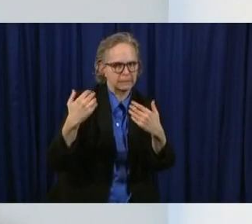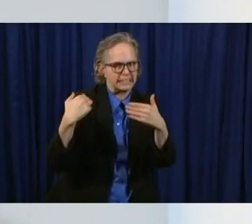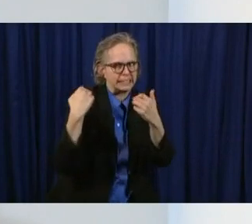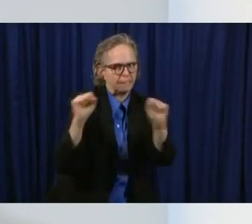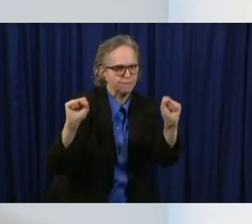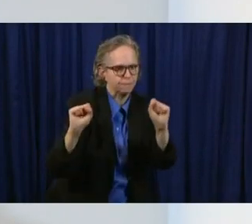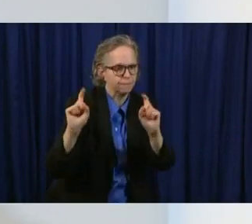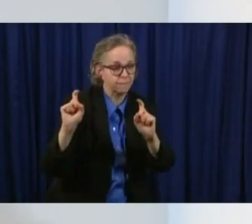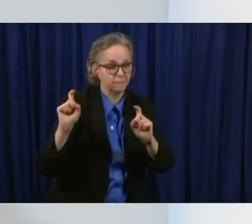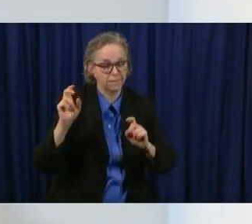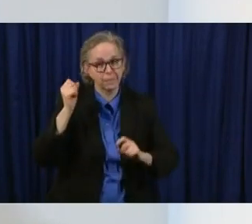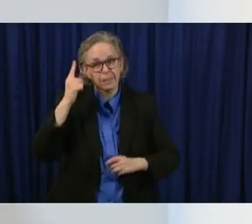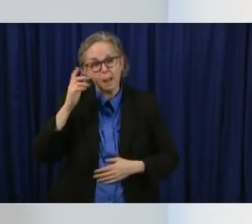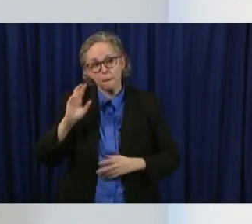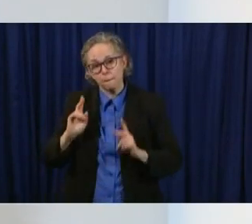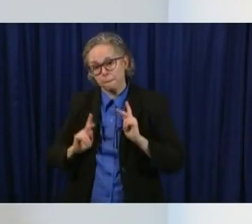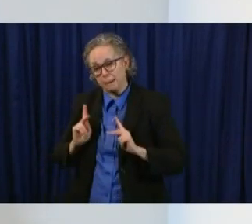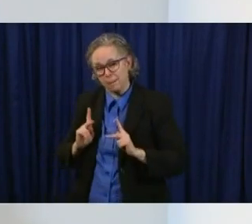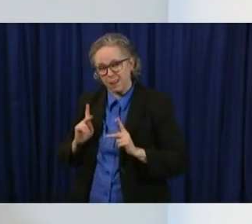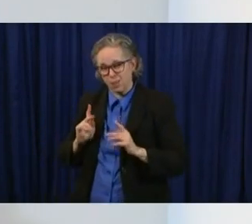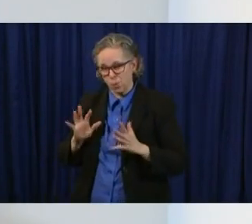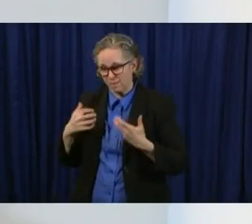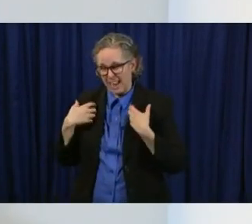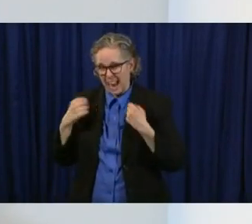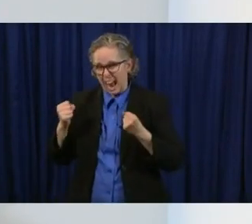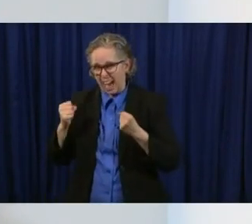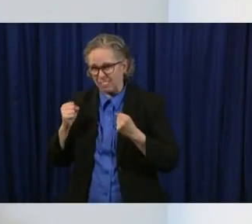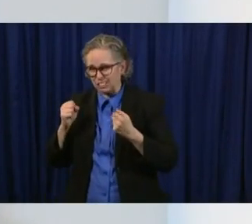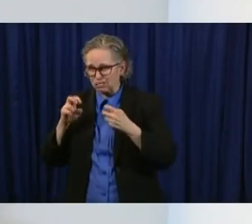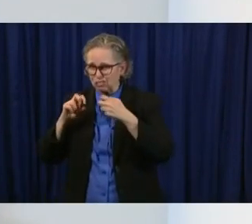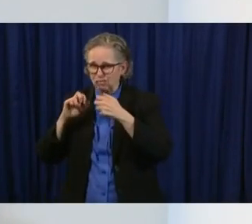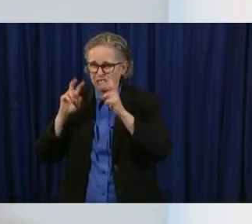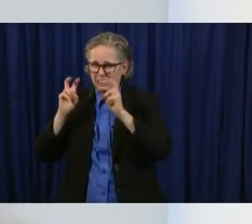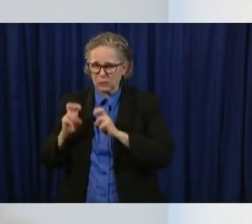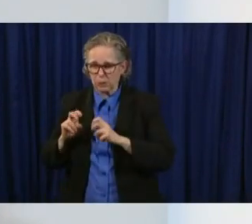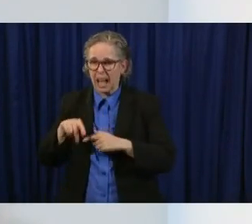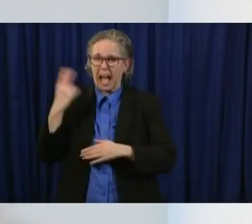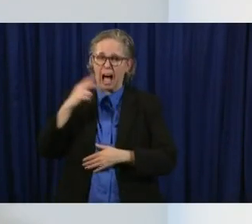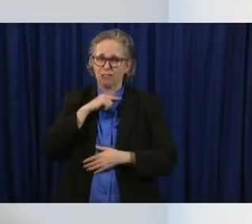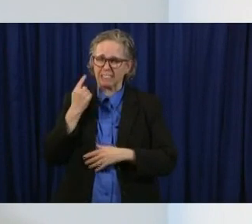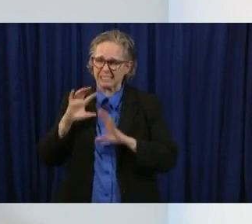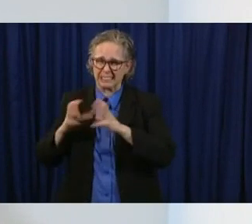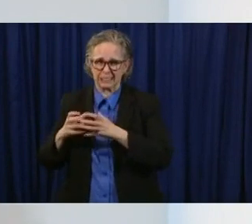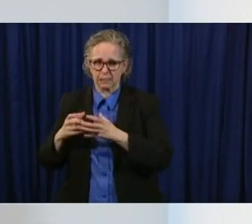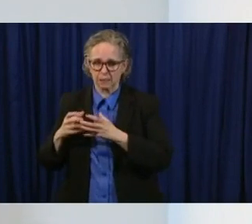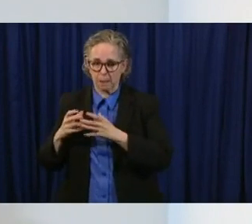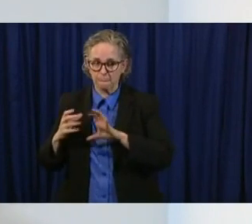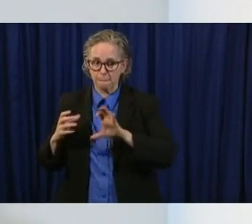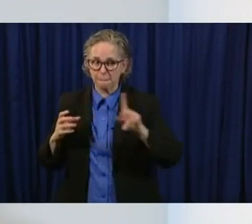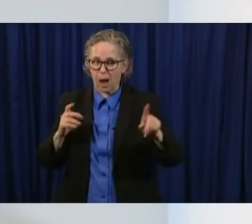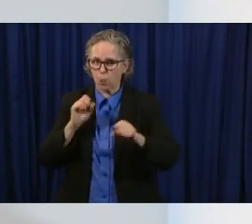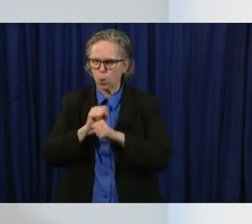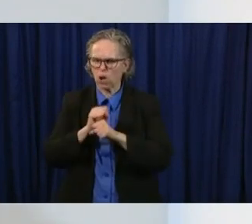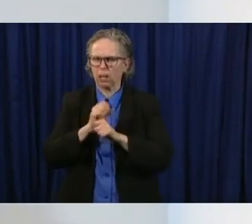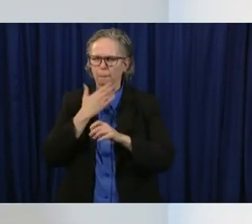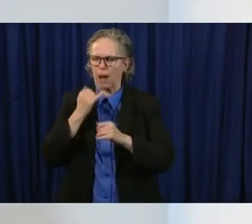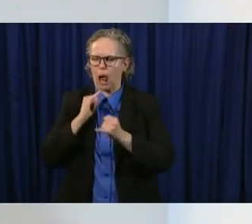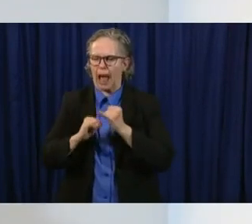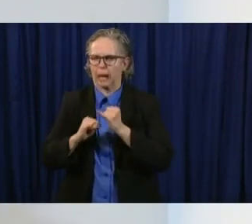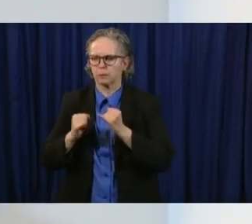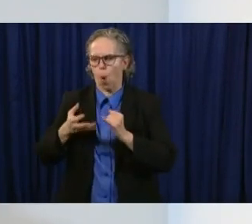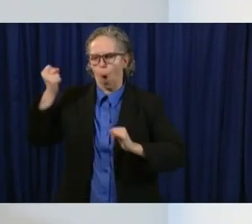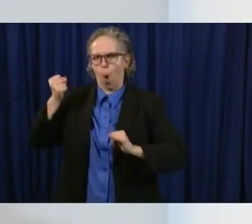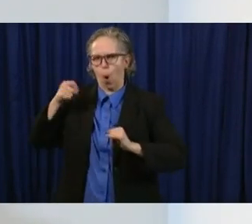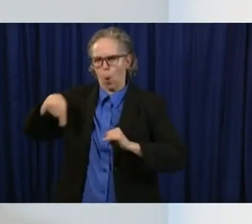populations to phase them in last after we we know that that this is working that we're we're